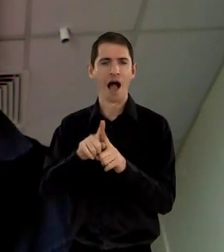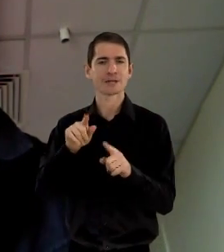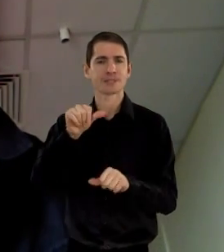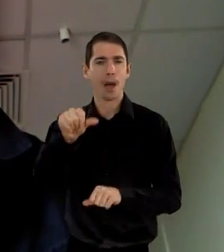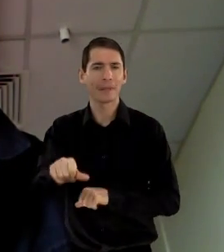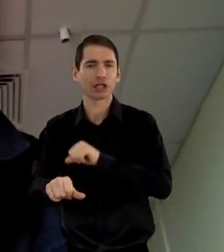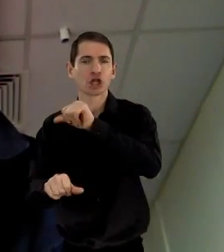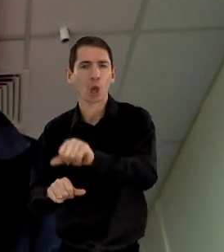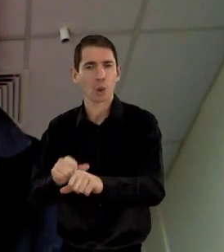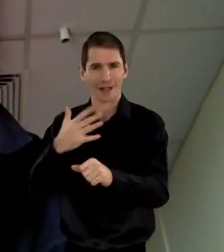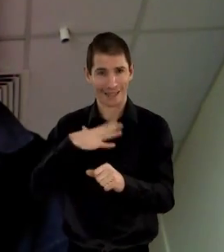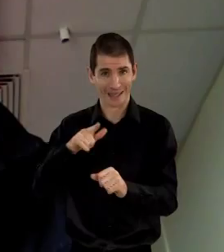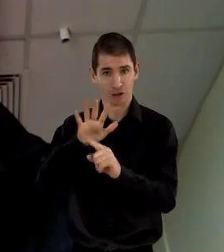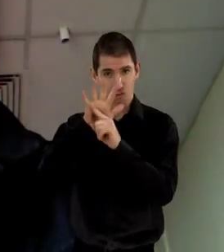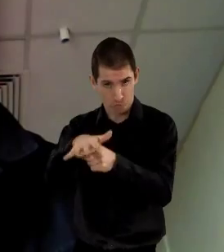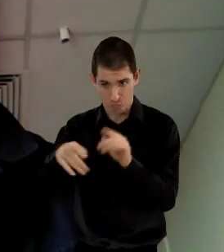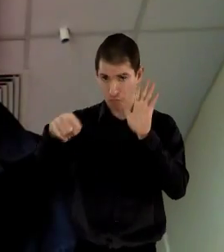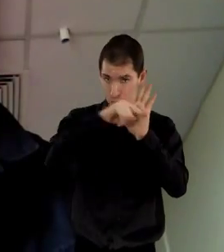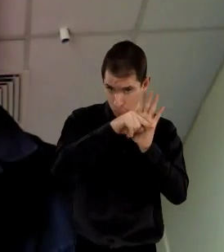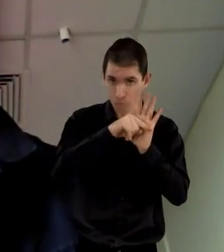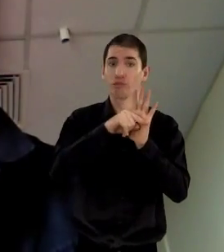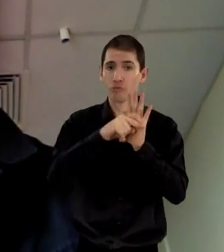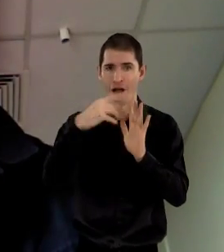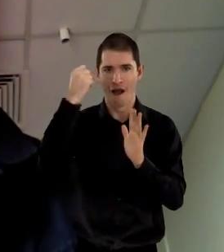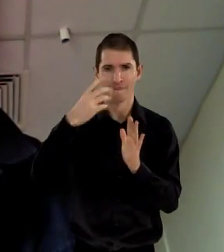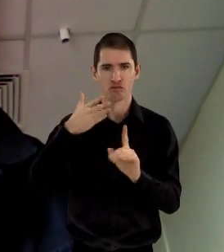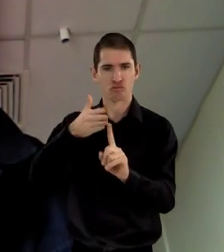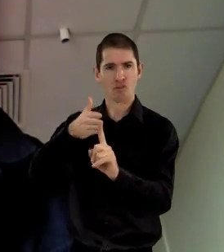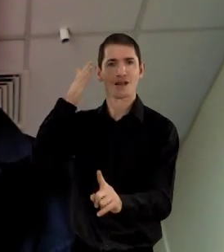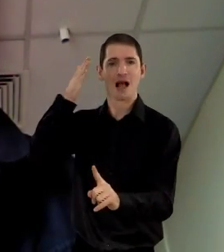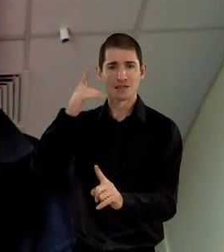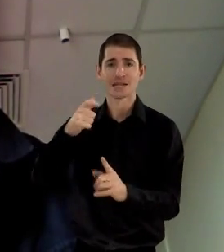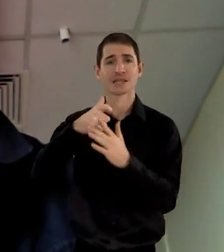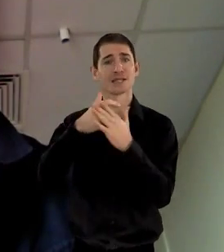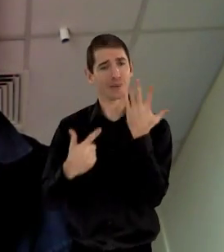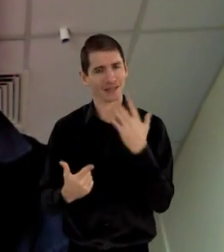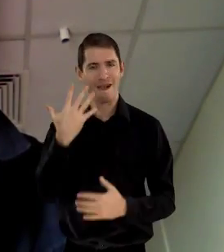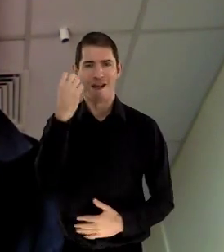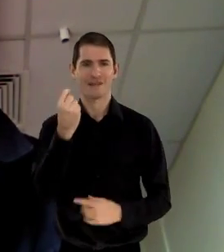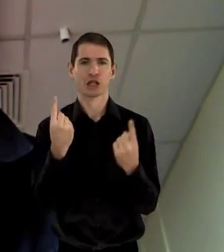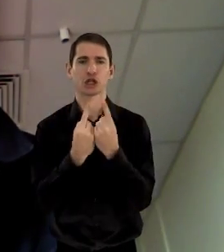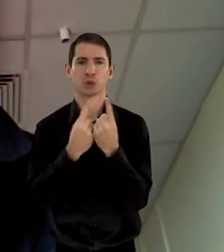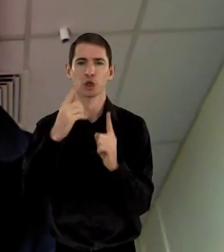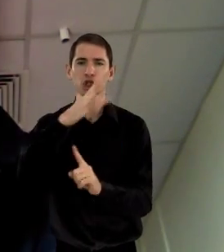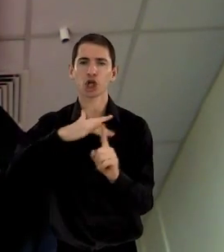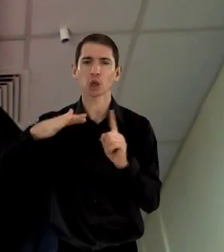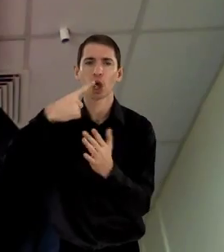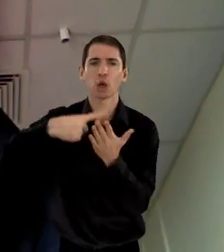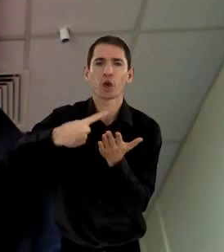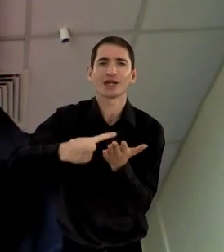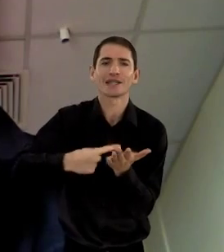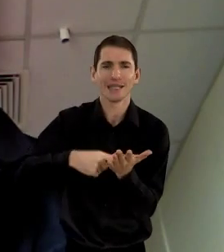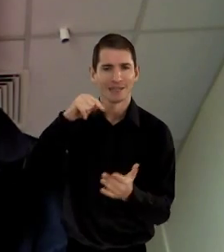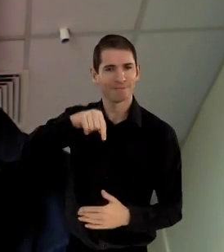a stepping stone, a recognition that disability was an issue for social policy issues.